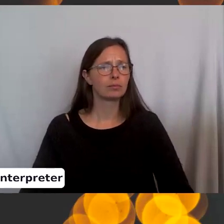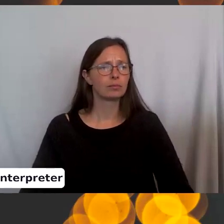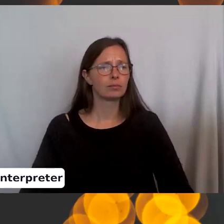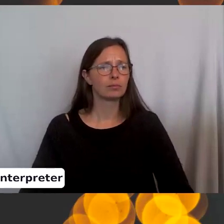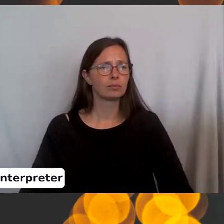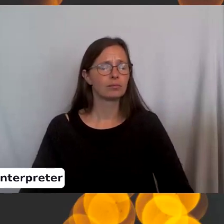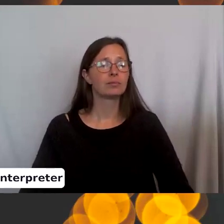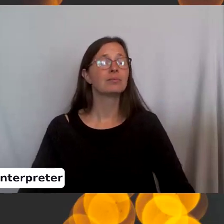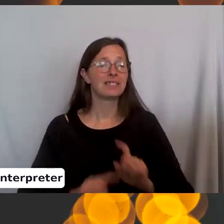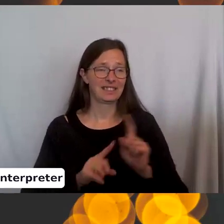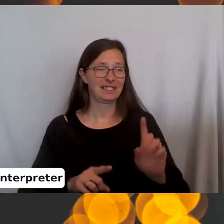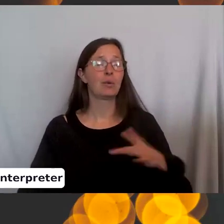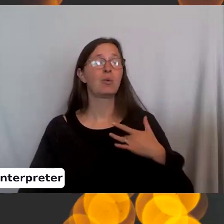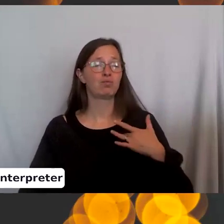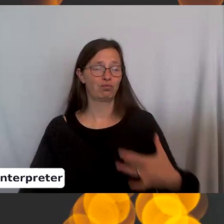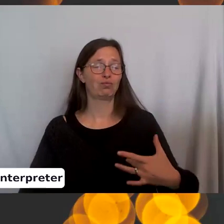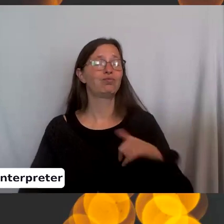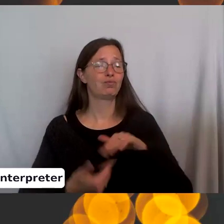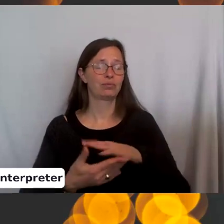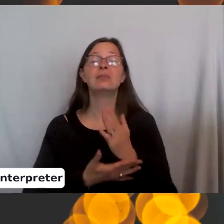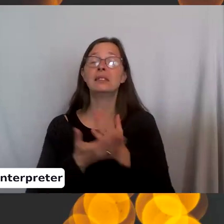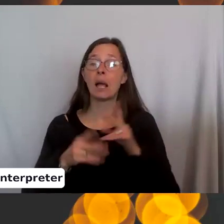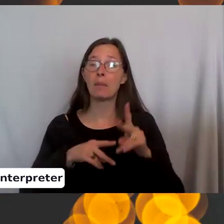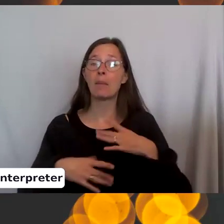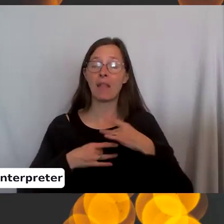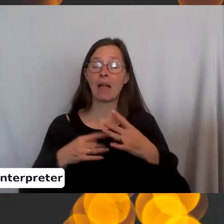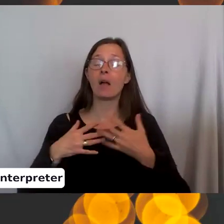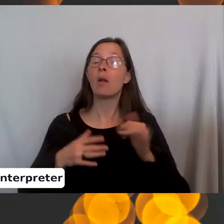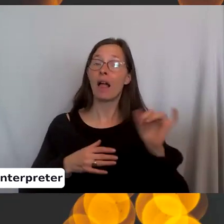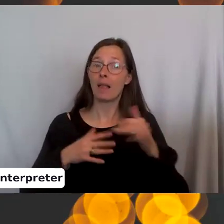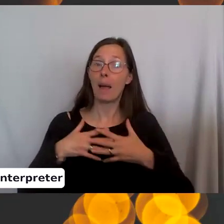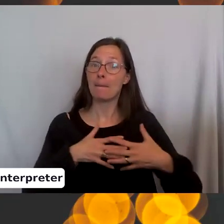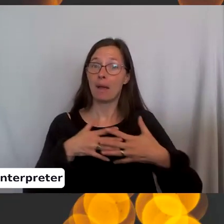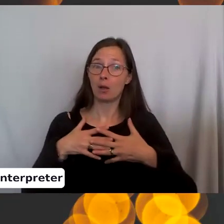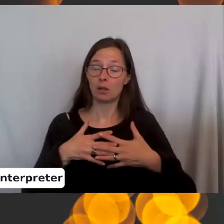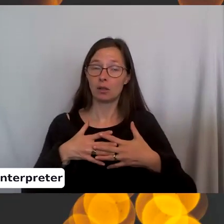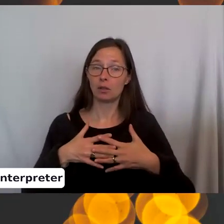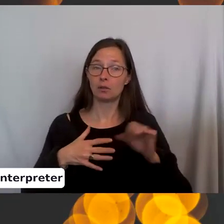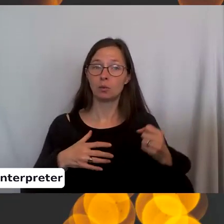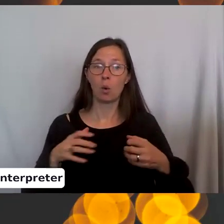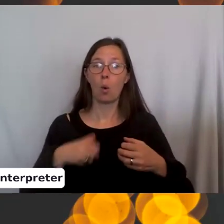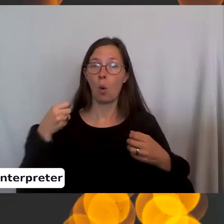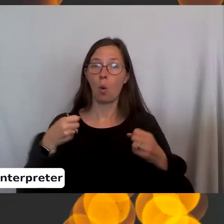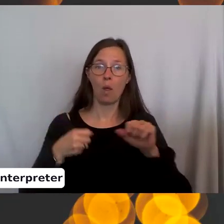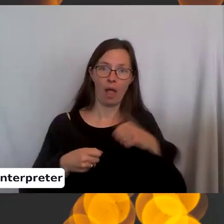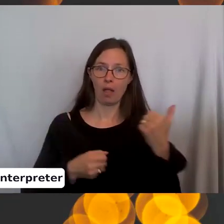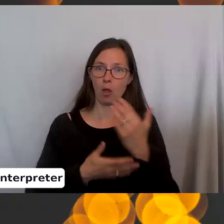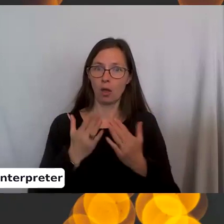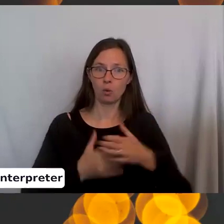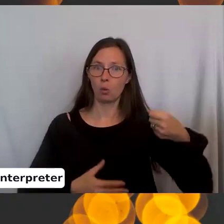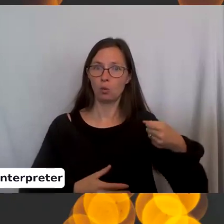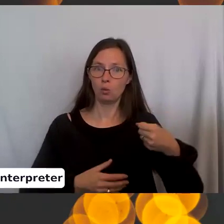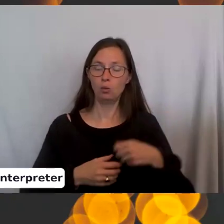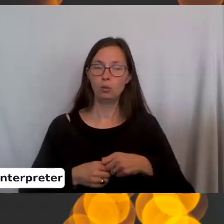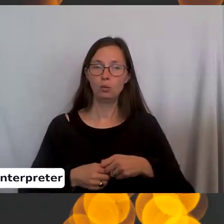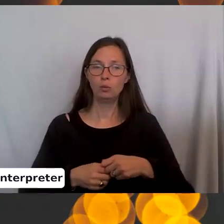It's different from how you normally knit. So some people, like the American version is you hold the yarn in this hand and you go through